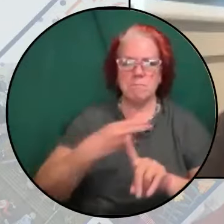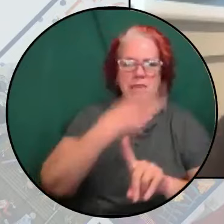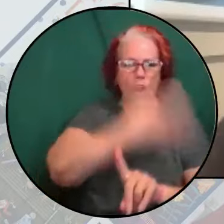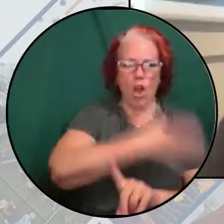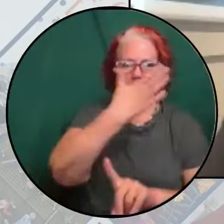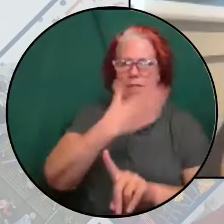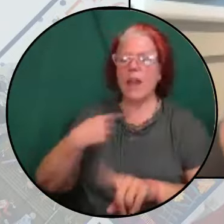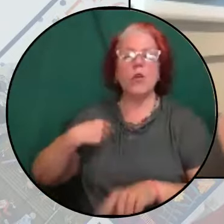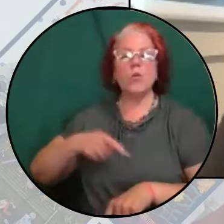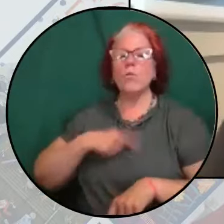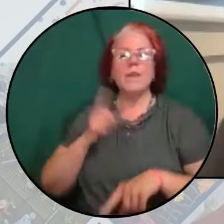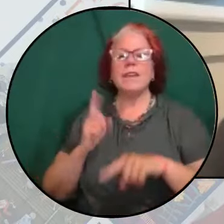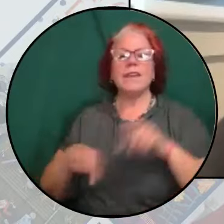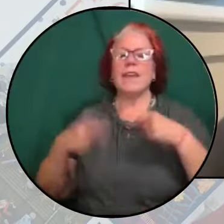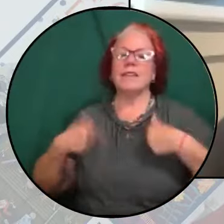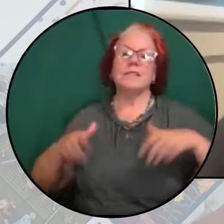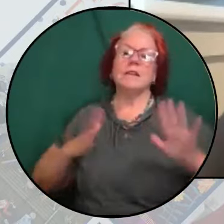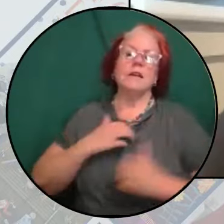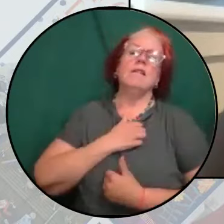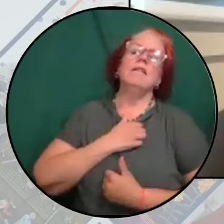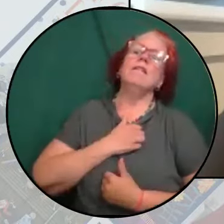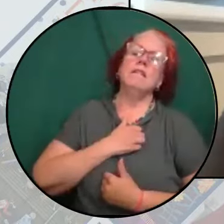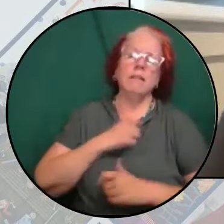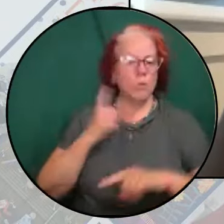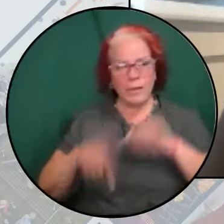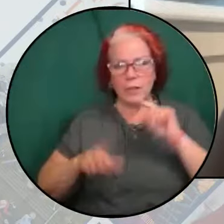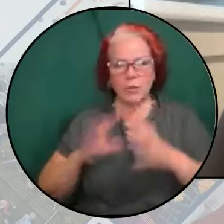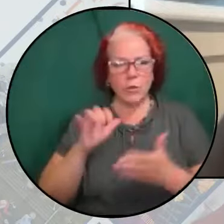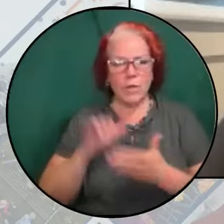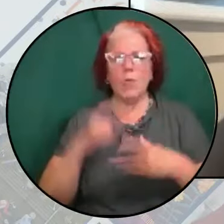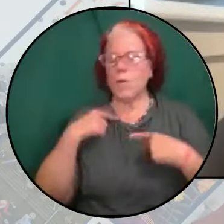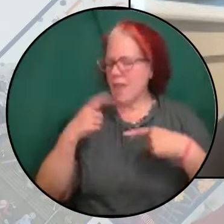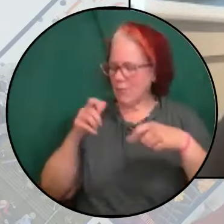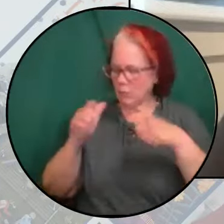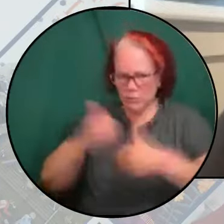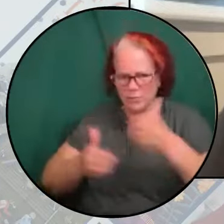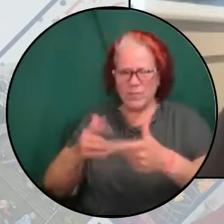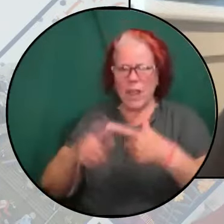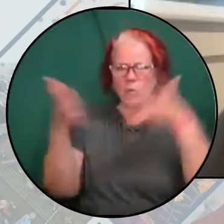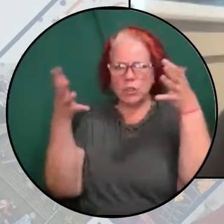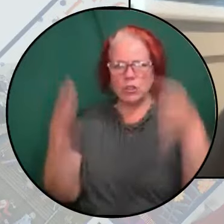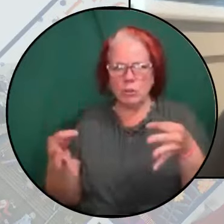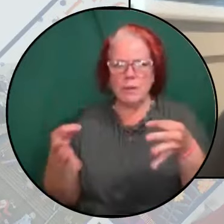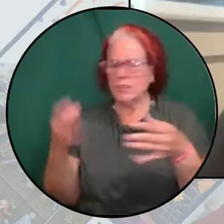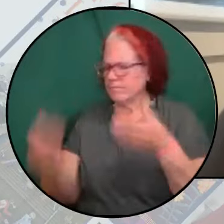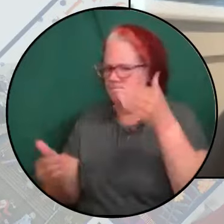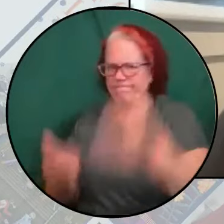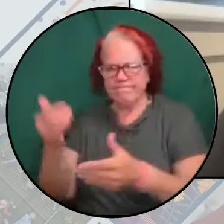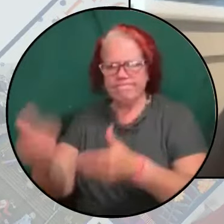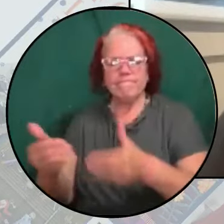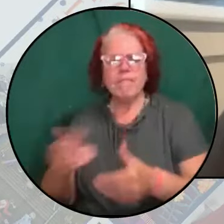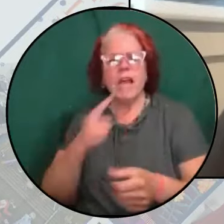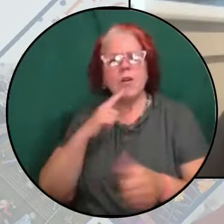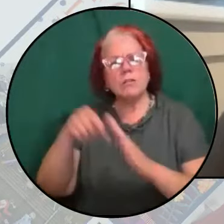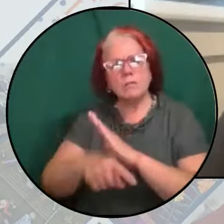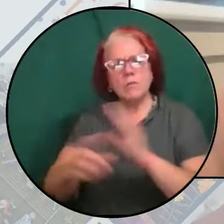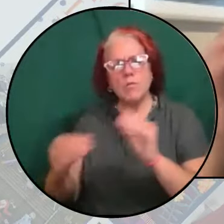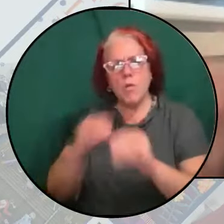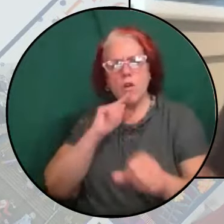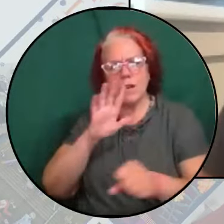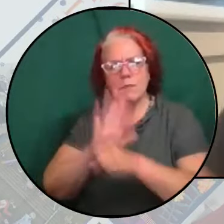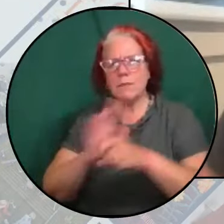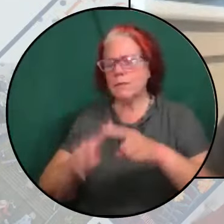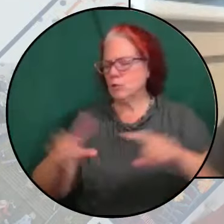luxury of despair. We find our determination. So I ask everybody here tonight, how can you deepen your commitment to action and vision?